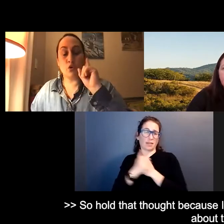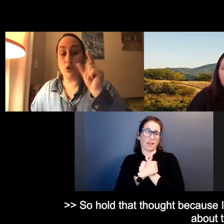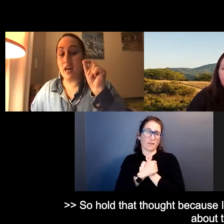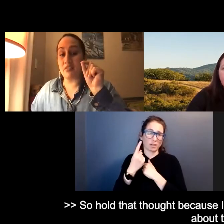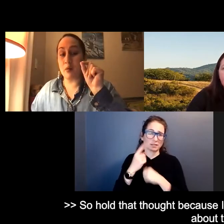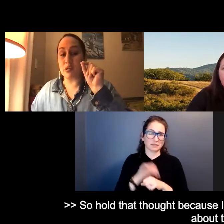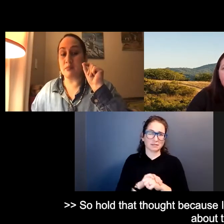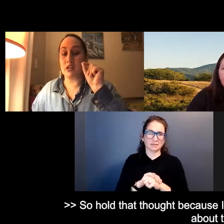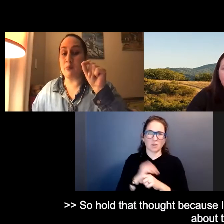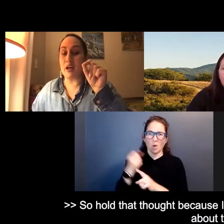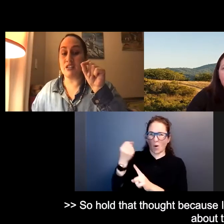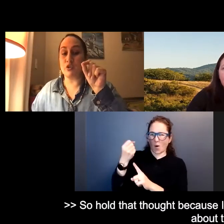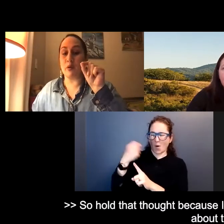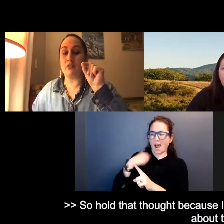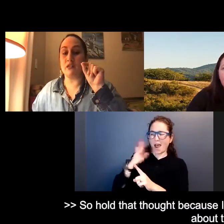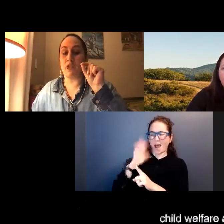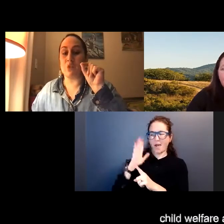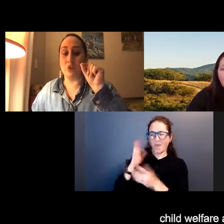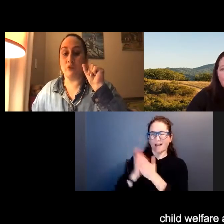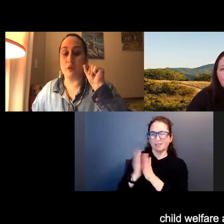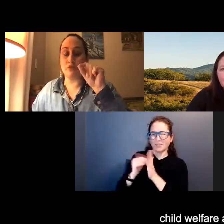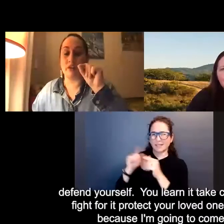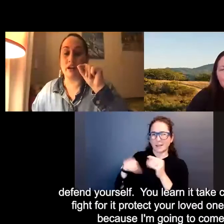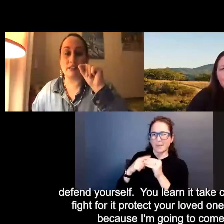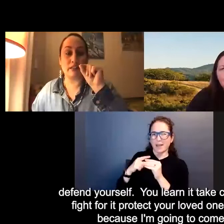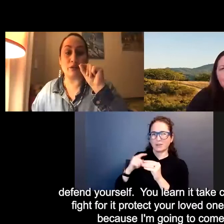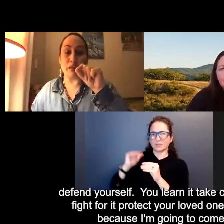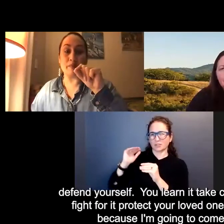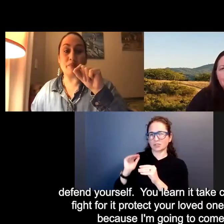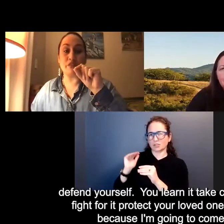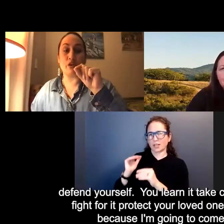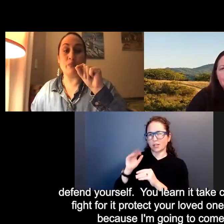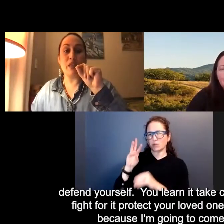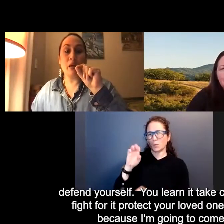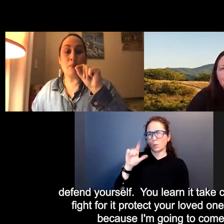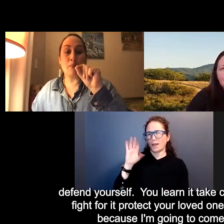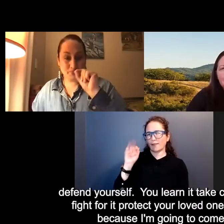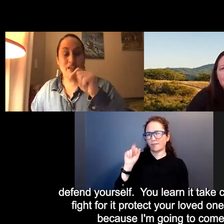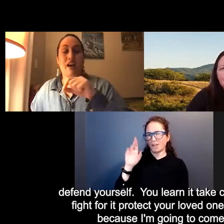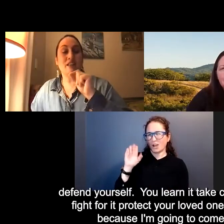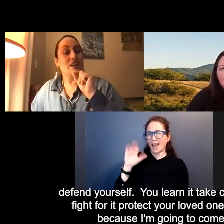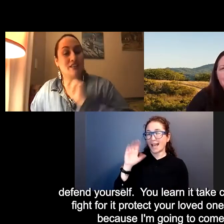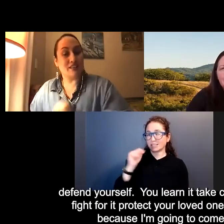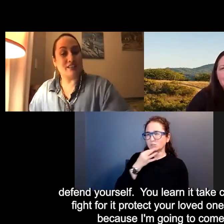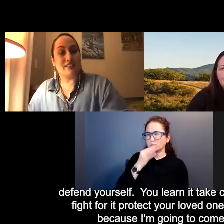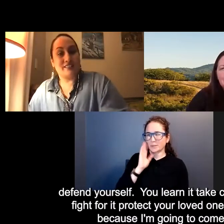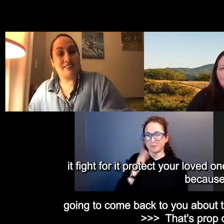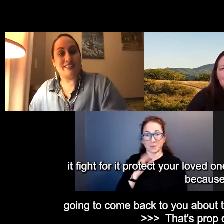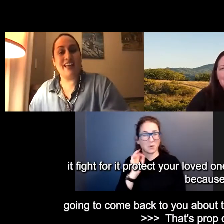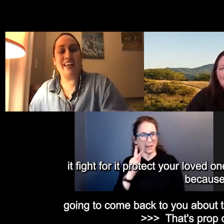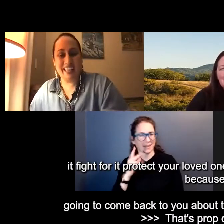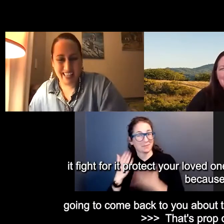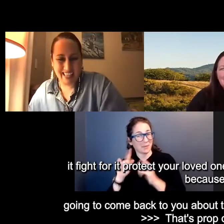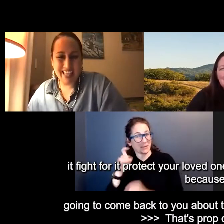So hold that thought, because I'm to come back to you about the Child Welfare Act in a little bit. So, okay. Yeah. That's probably one for Nikki.